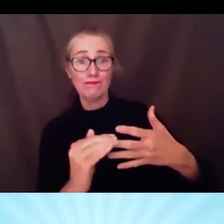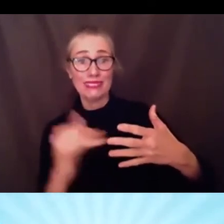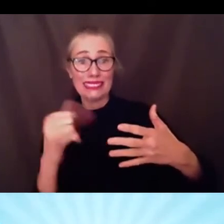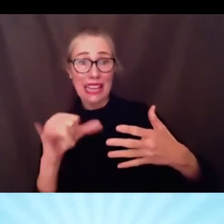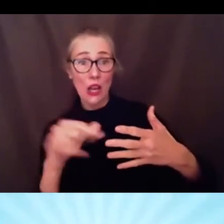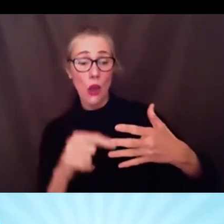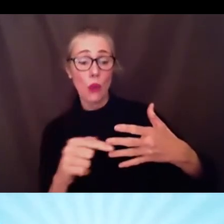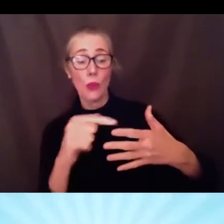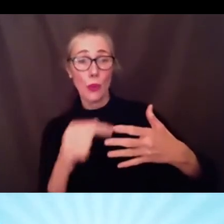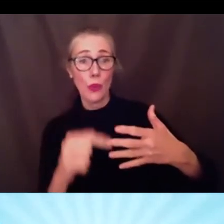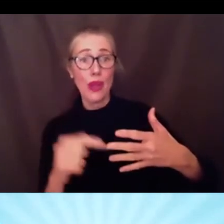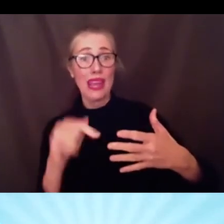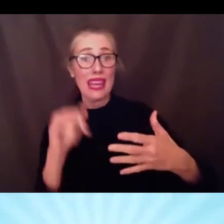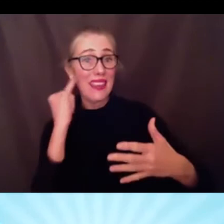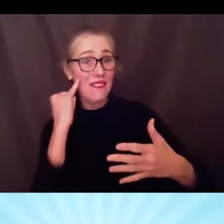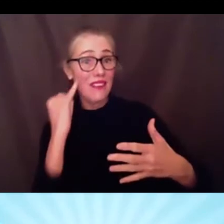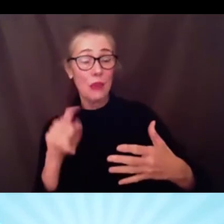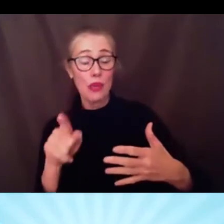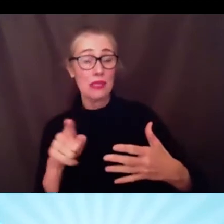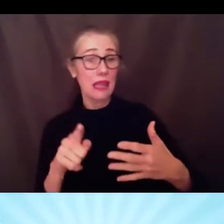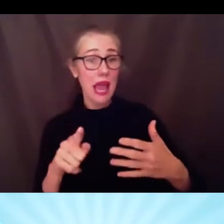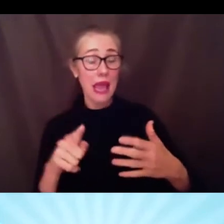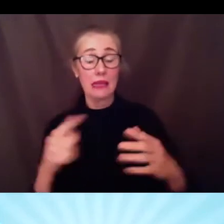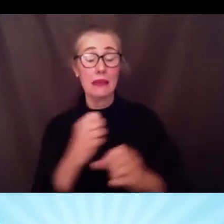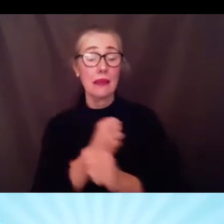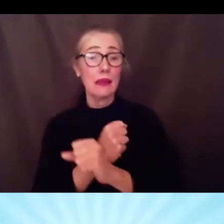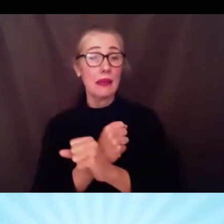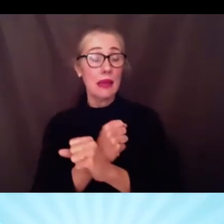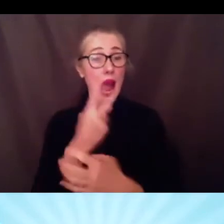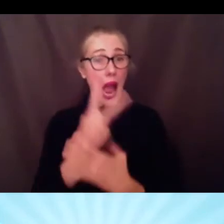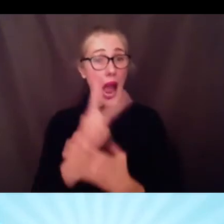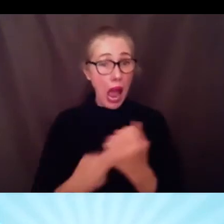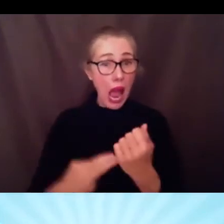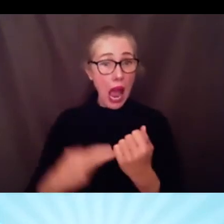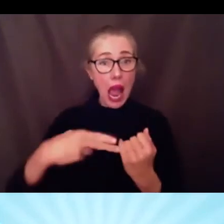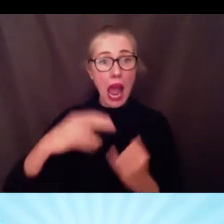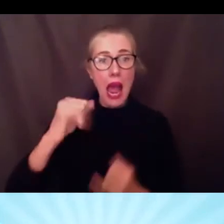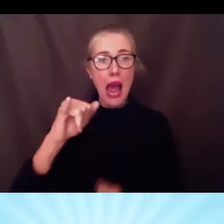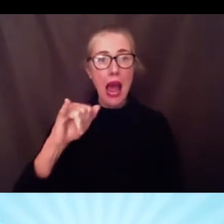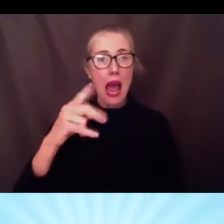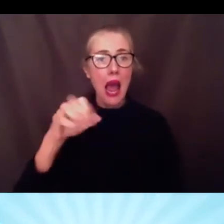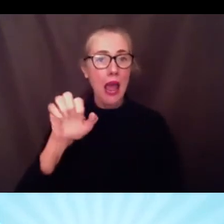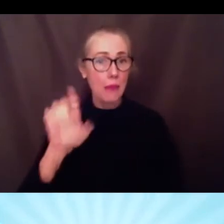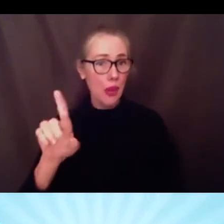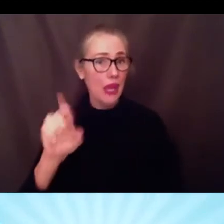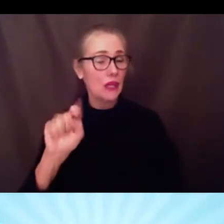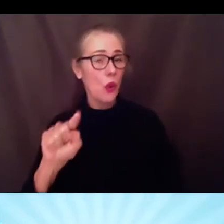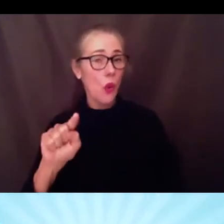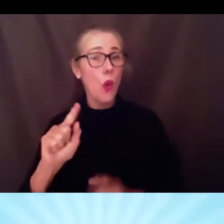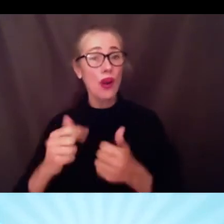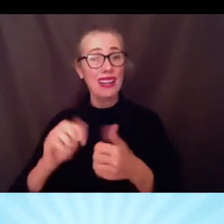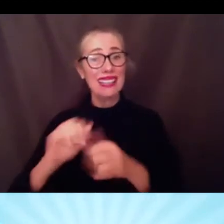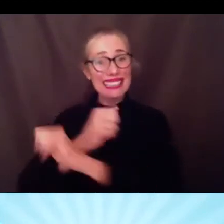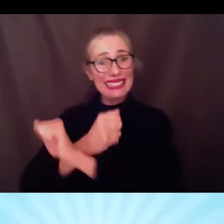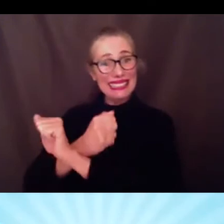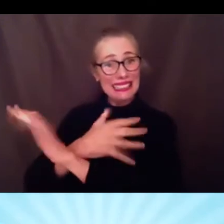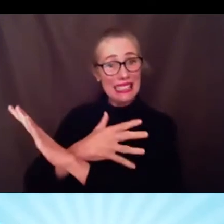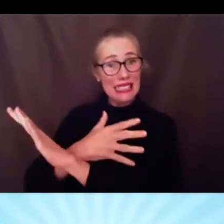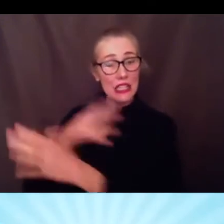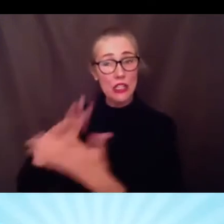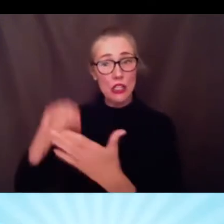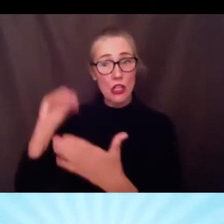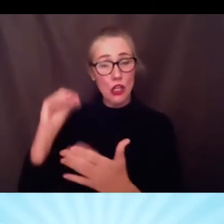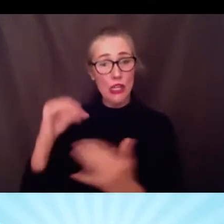the team is putting together some language to uh re-survey our parents to now say this new